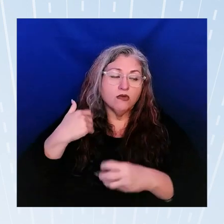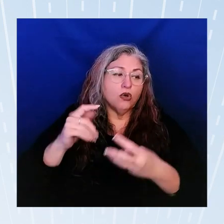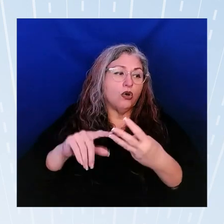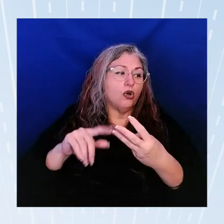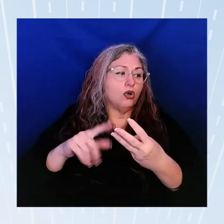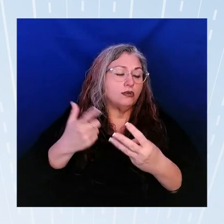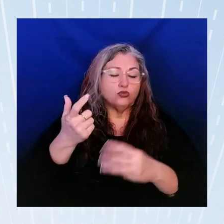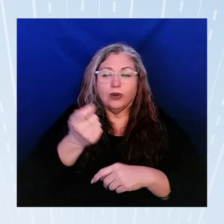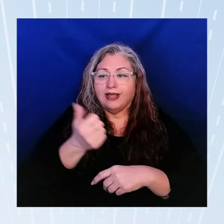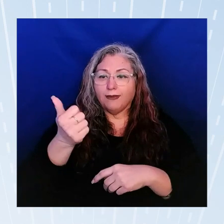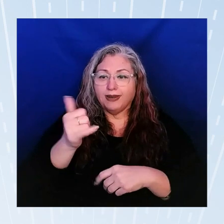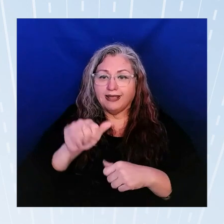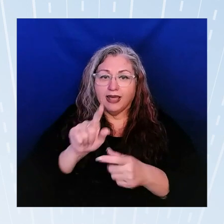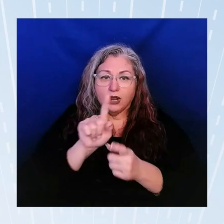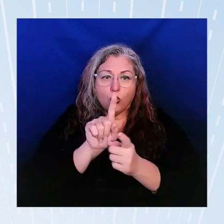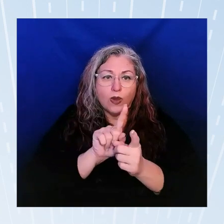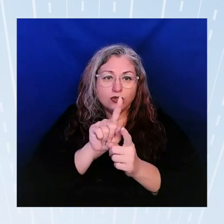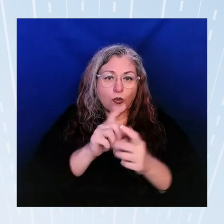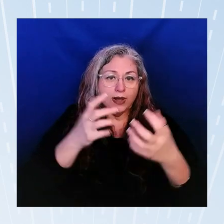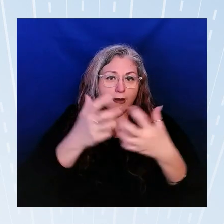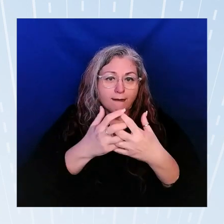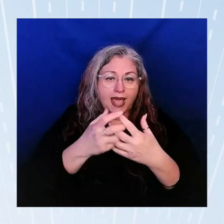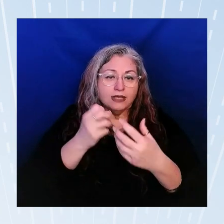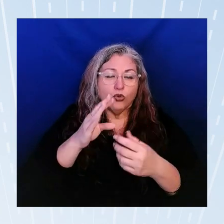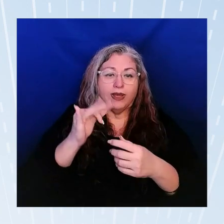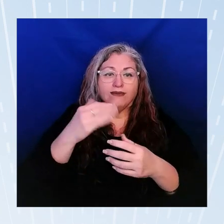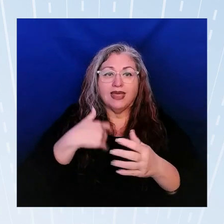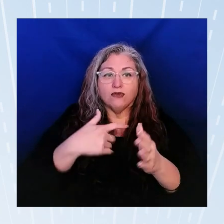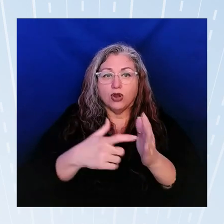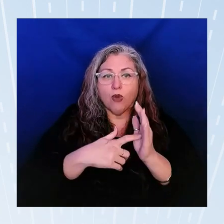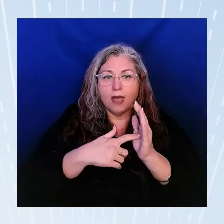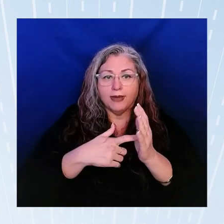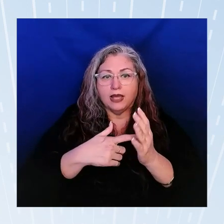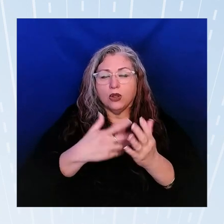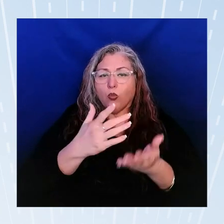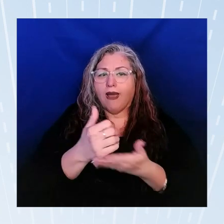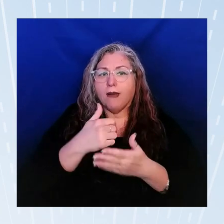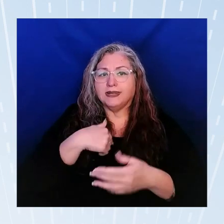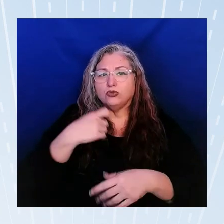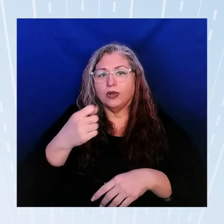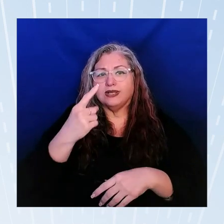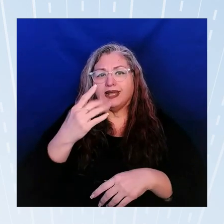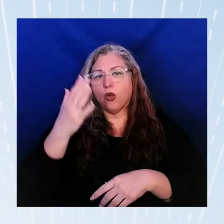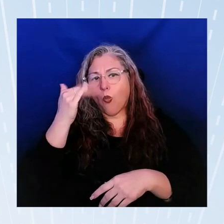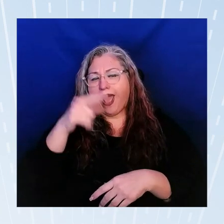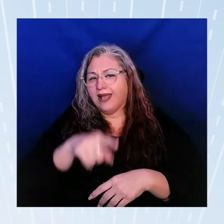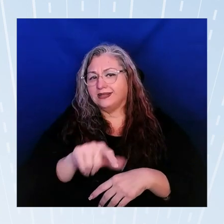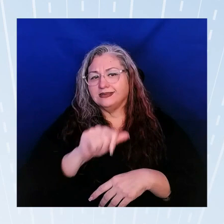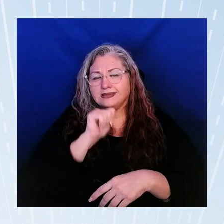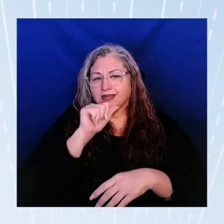the one-to-one match or if there is a requirement would be helpful to understand why it's not accessible